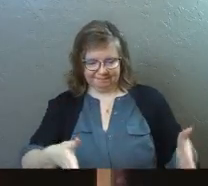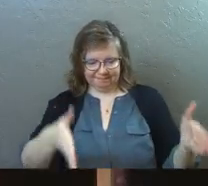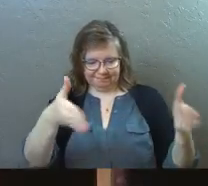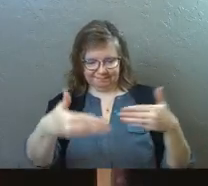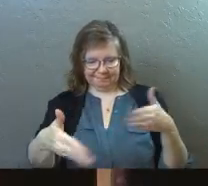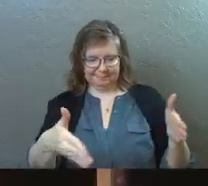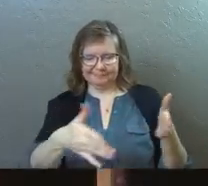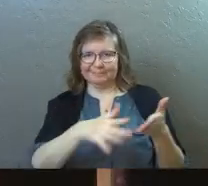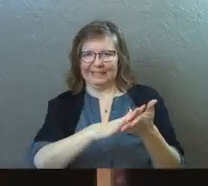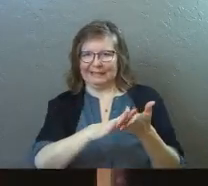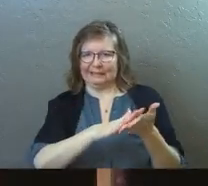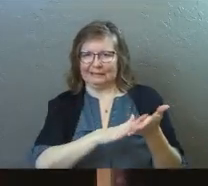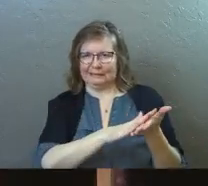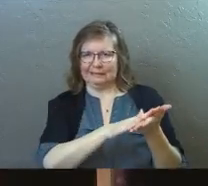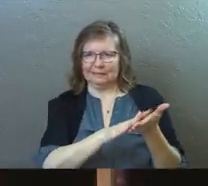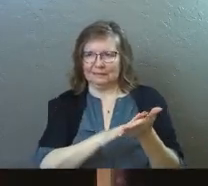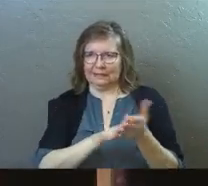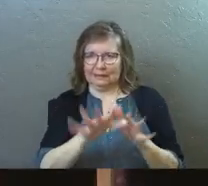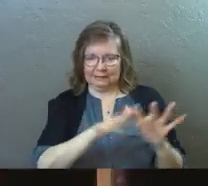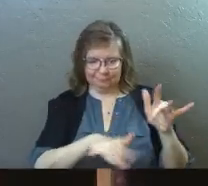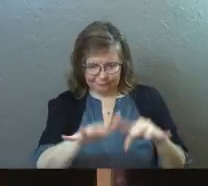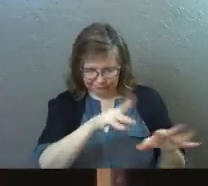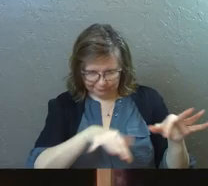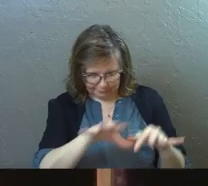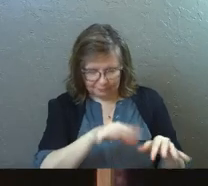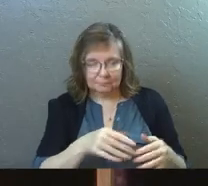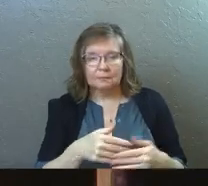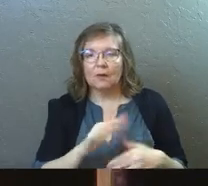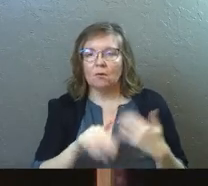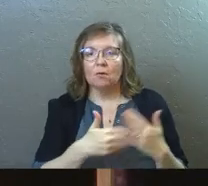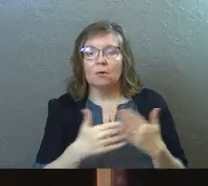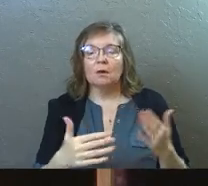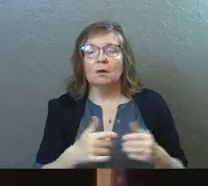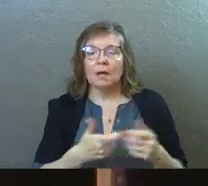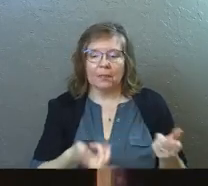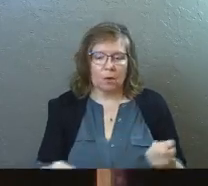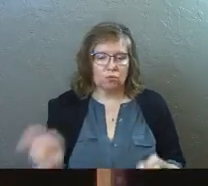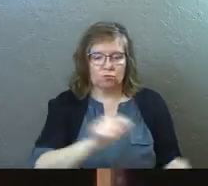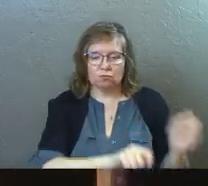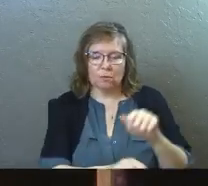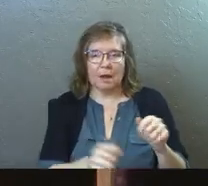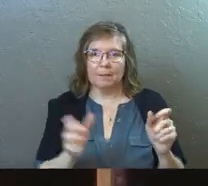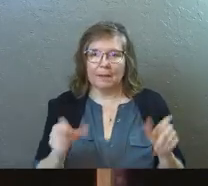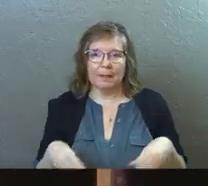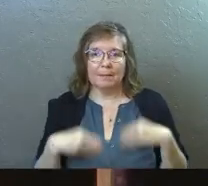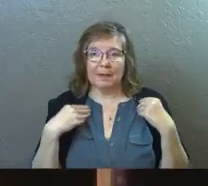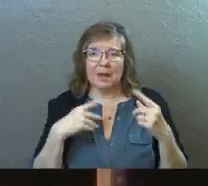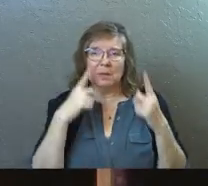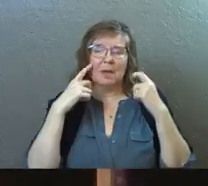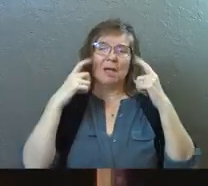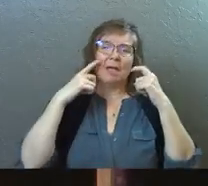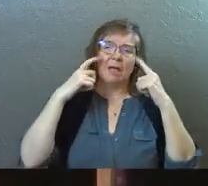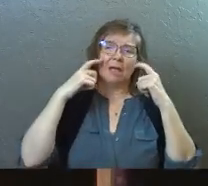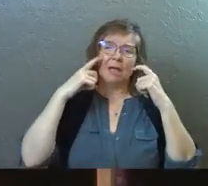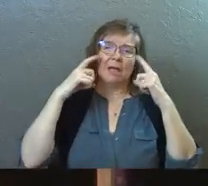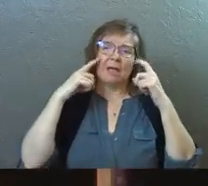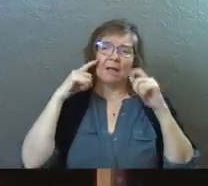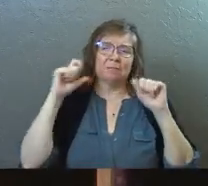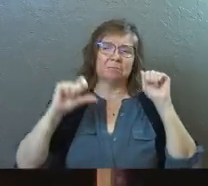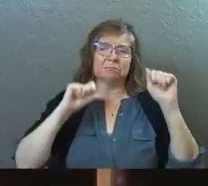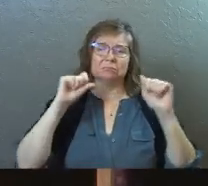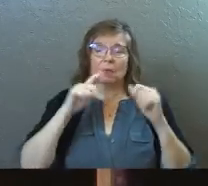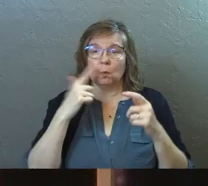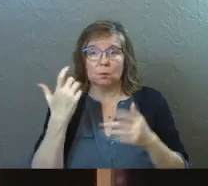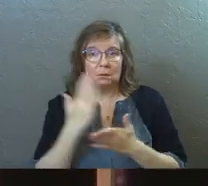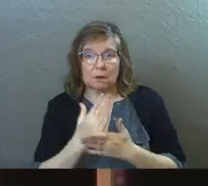I don't know, that thing where the nurses are cleaning her up, and all that kind of stuff, and wrapping a blanket around her. She was just crying and wouldn't stop crying. And